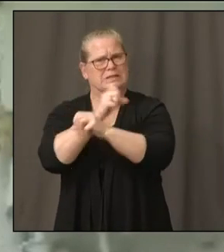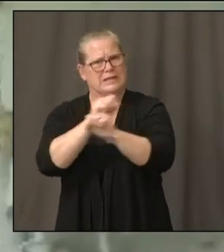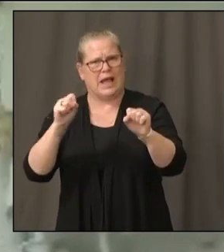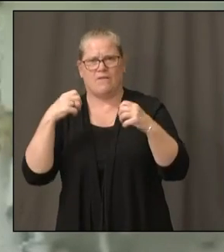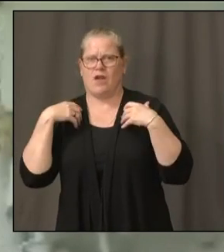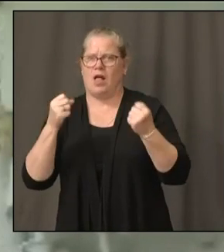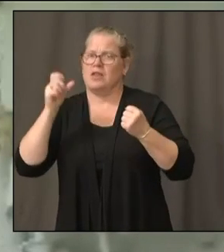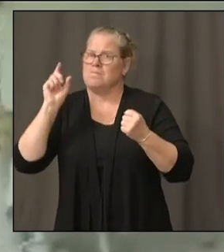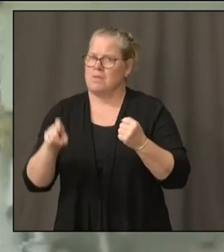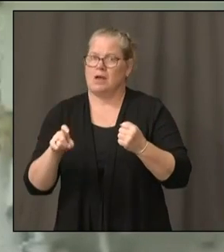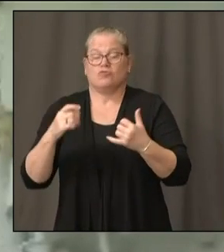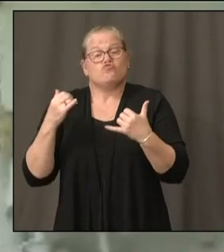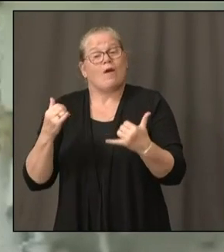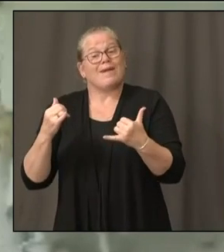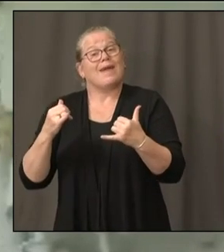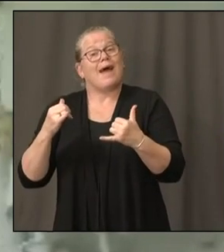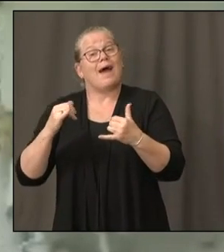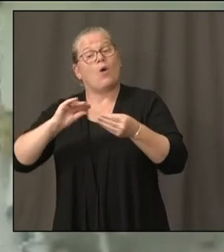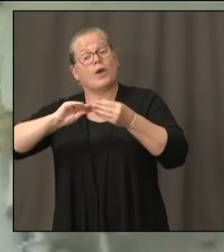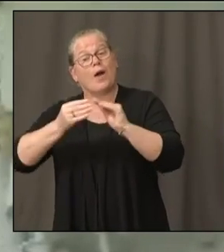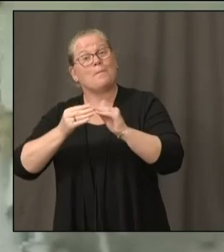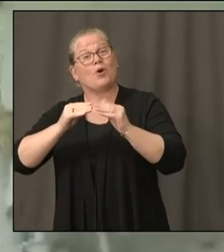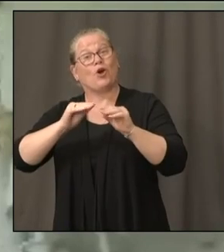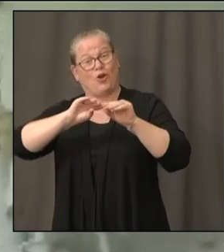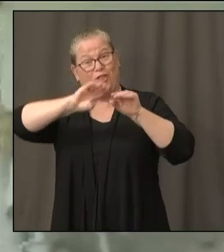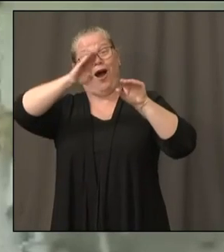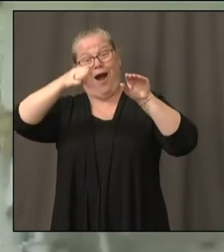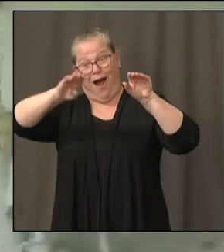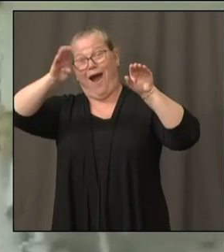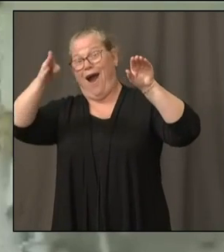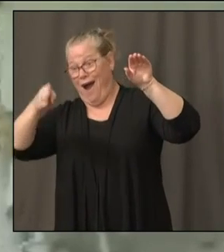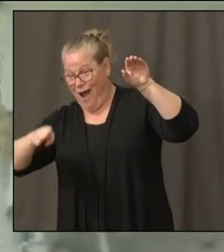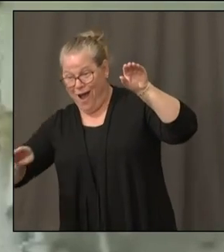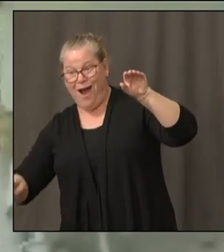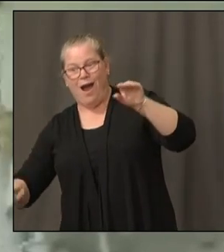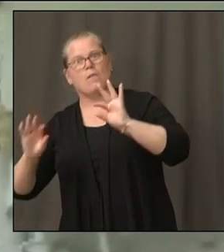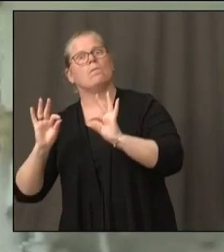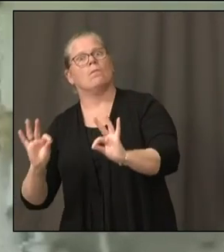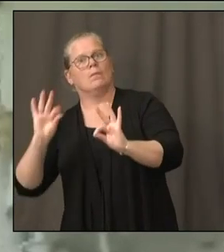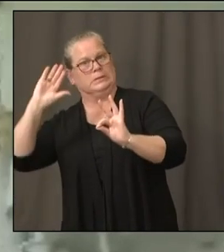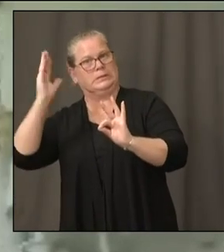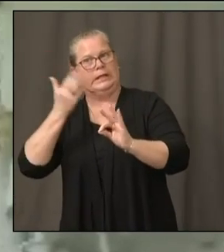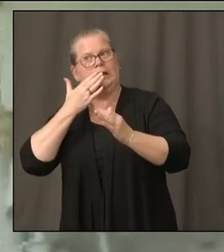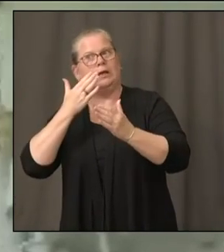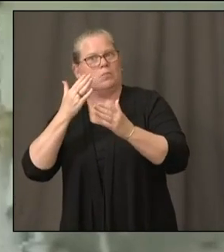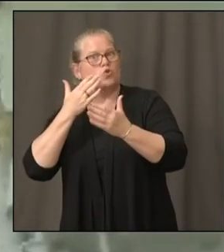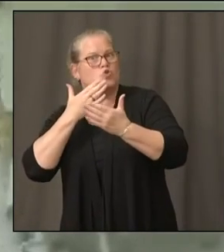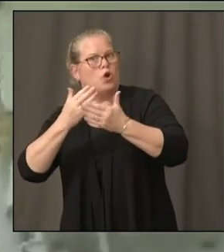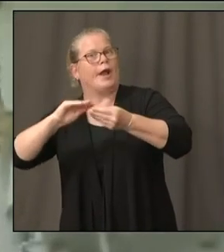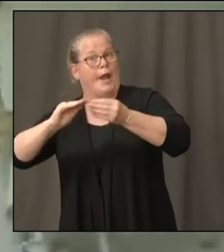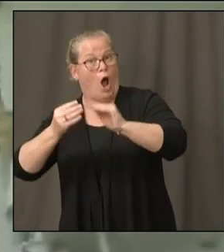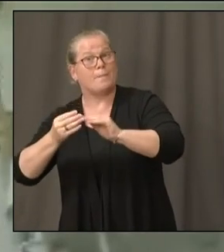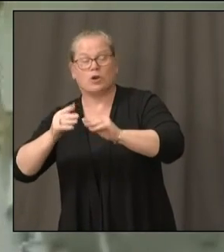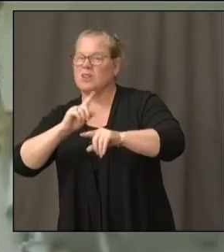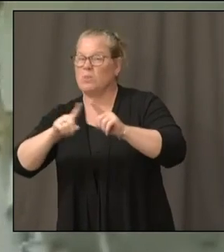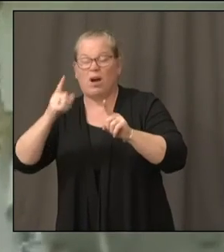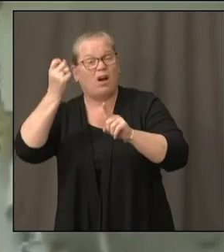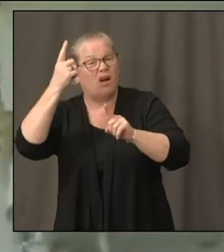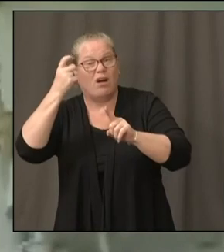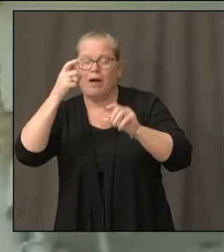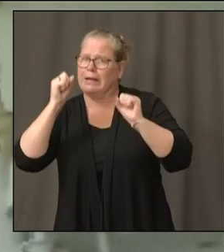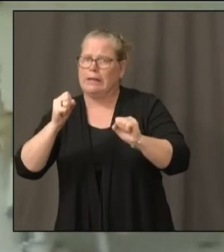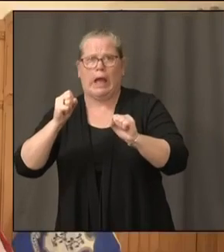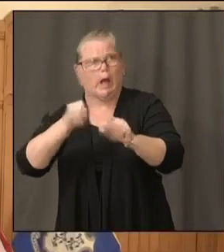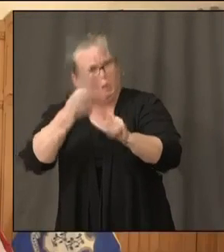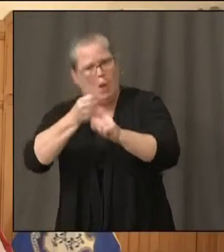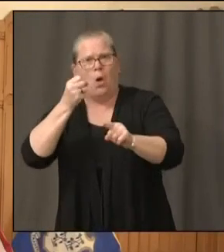us that, but that data could change tomorrow. And we are very cognizant of that. And then my last question for Dr.